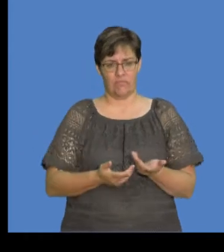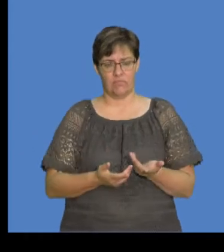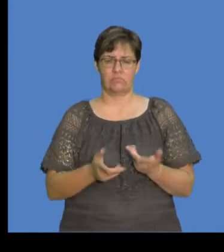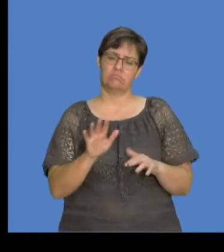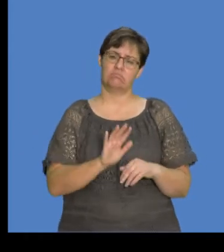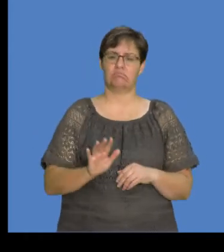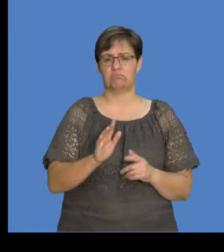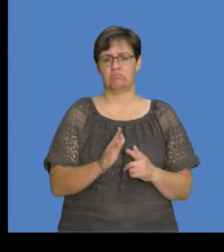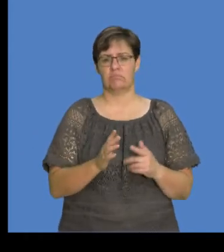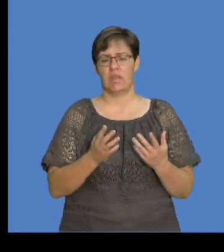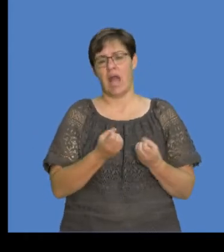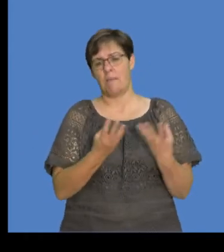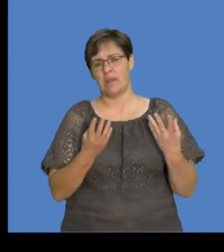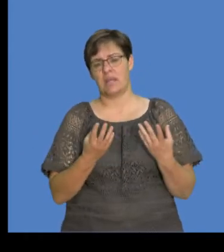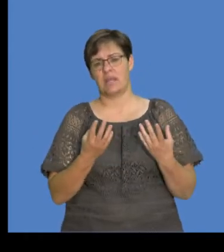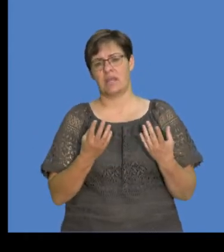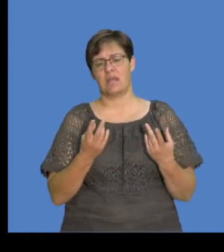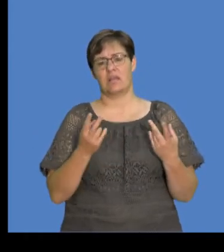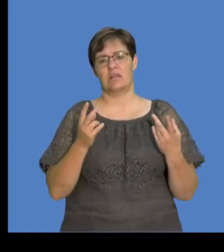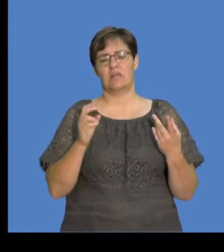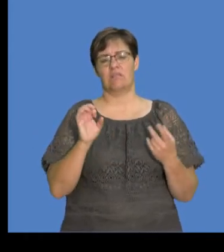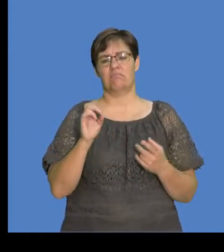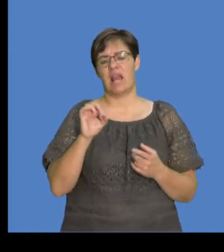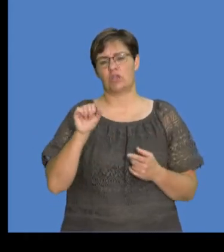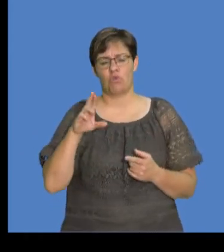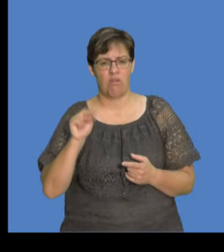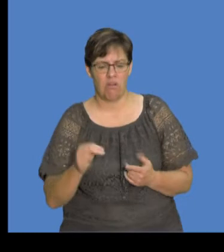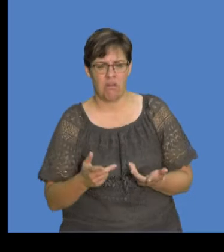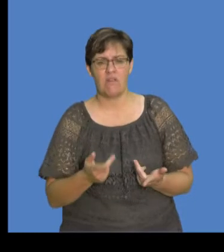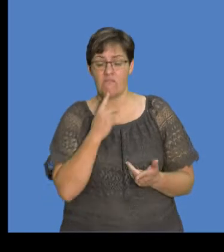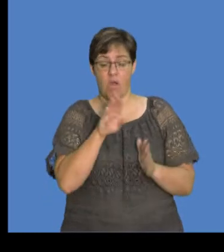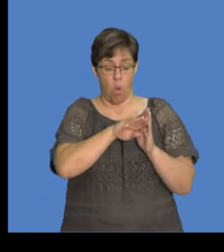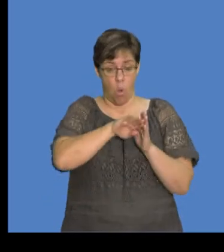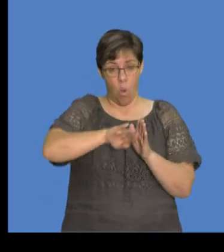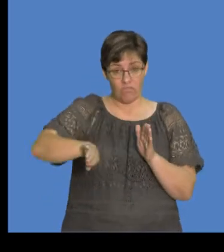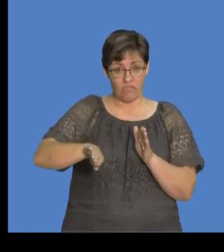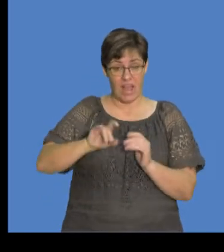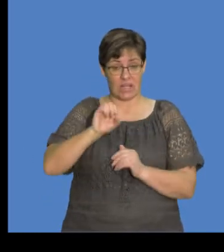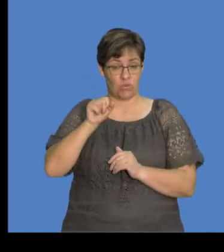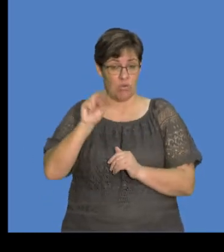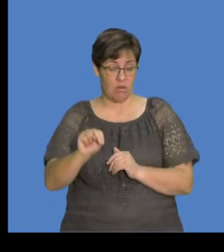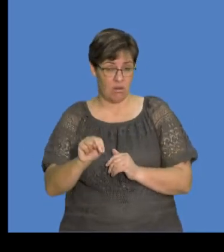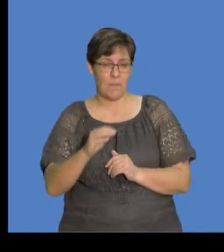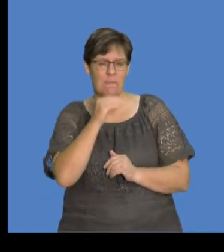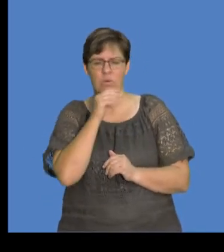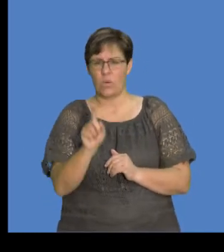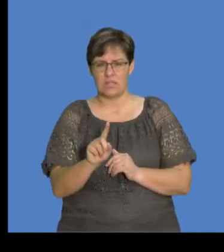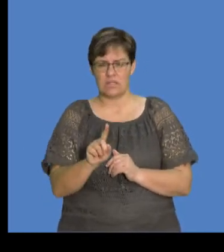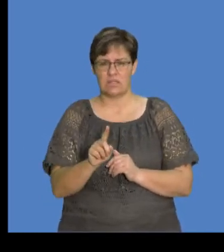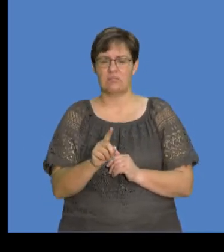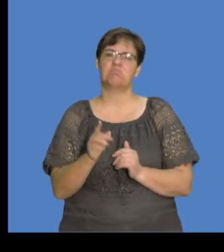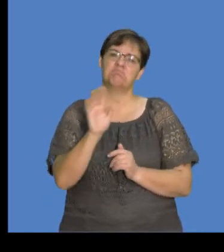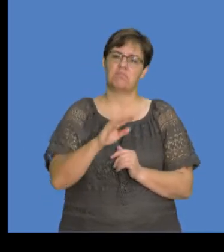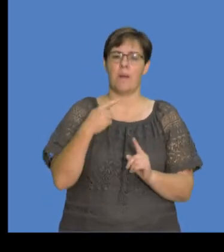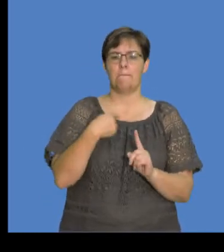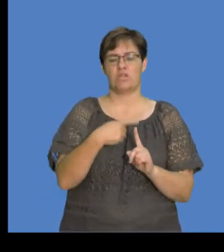it? It's equals to number of electrons. That's what we want, okay? So if we remove the electrons, then it means